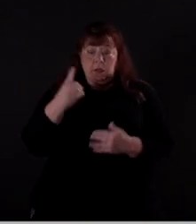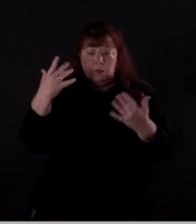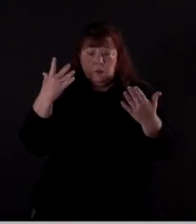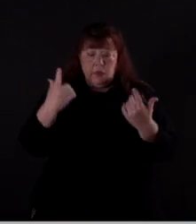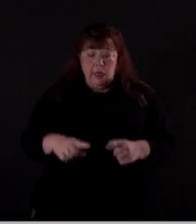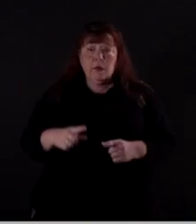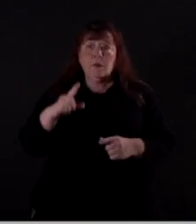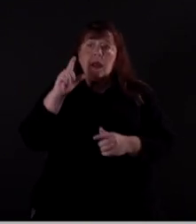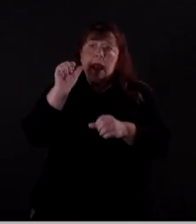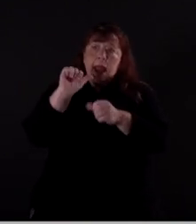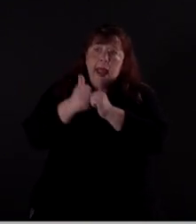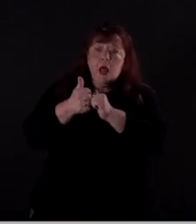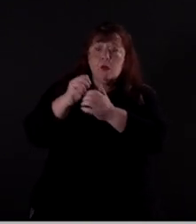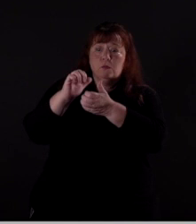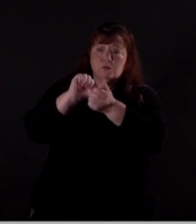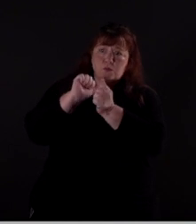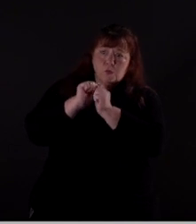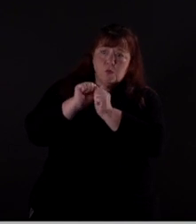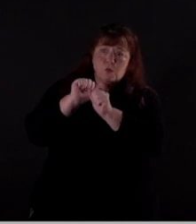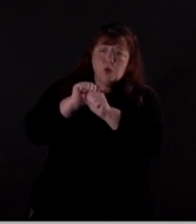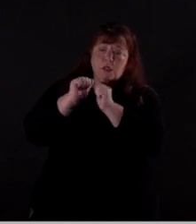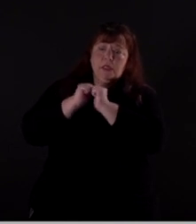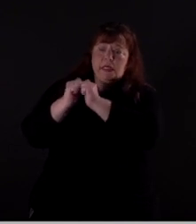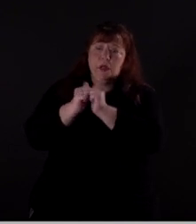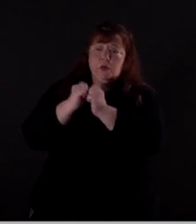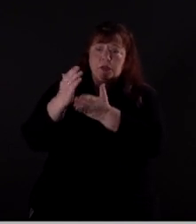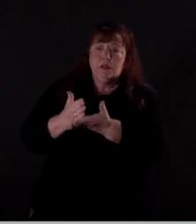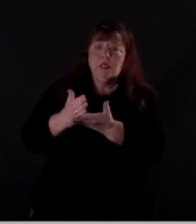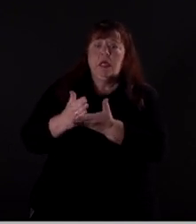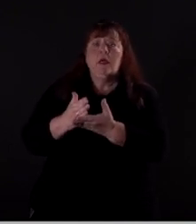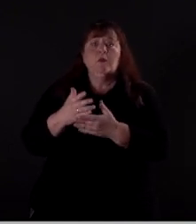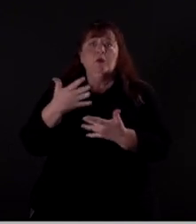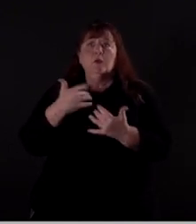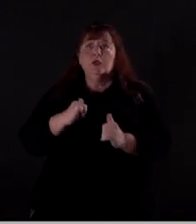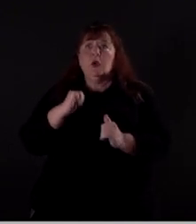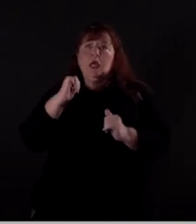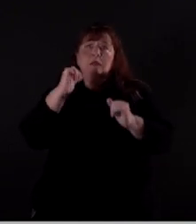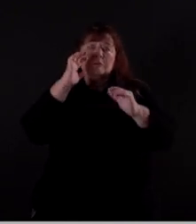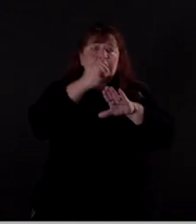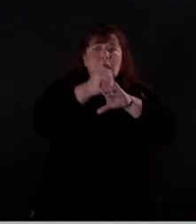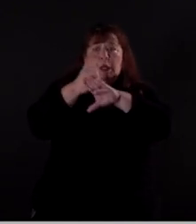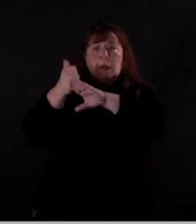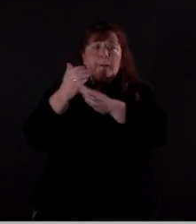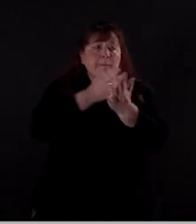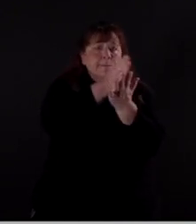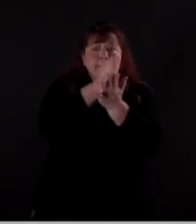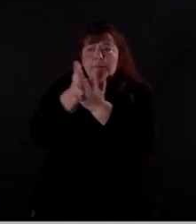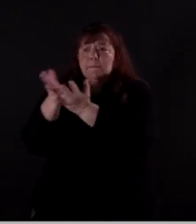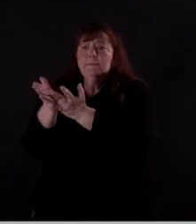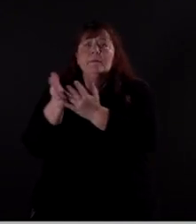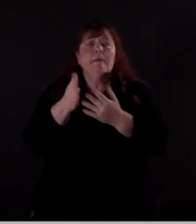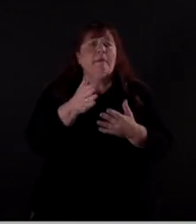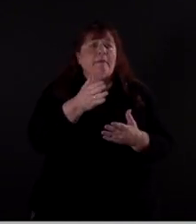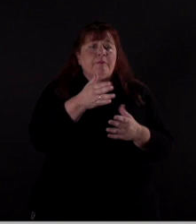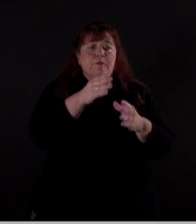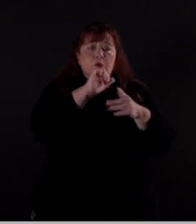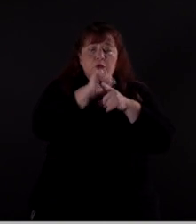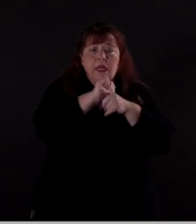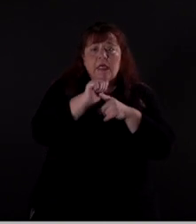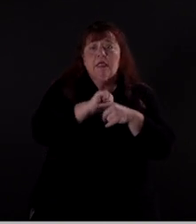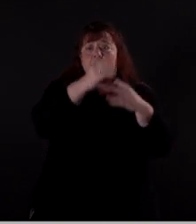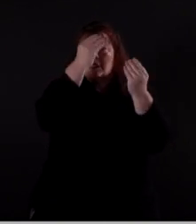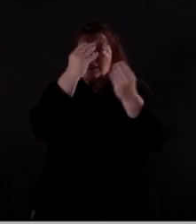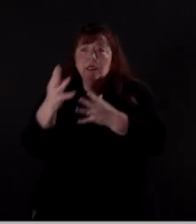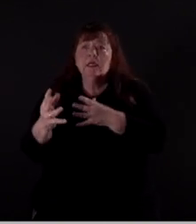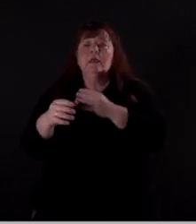how we can all work together to stop it. And so we've tried to create all of these avenues through training, through information campaigns, through